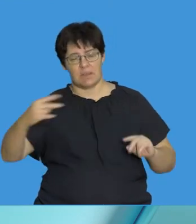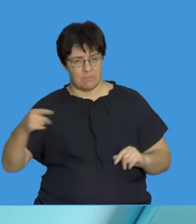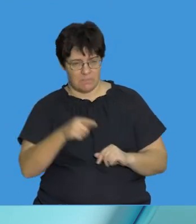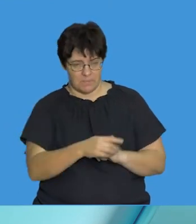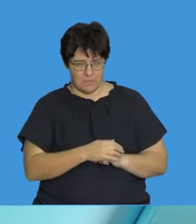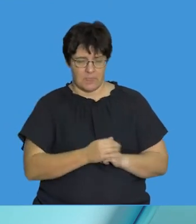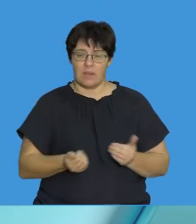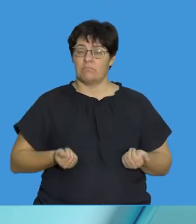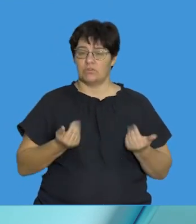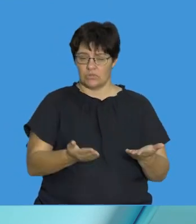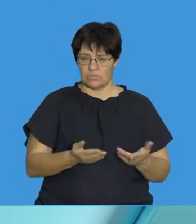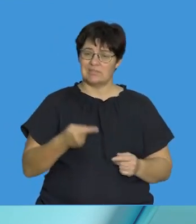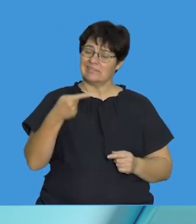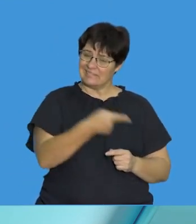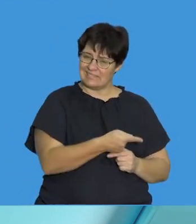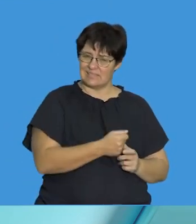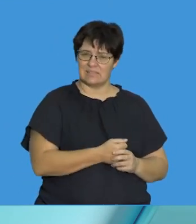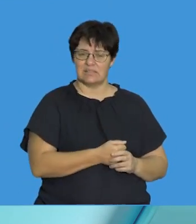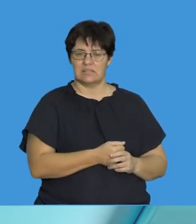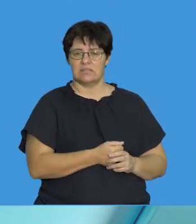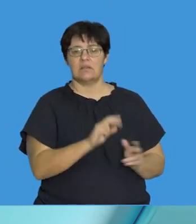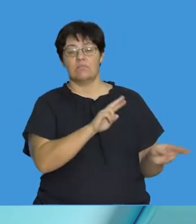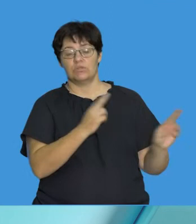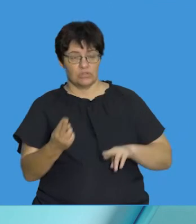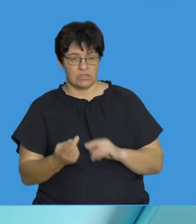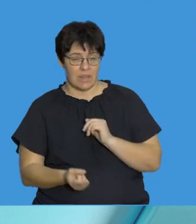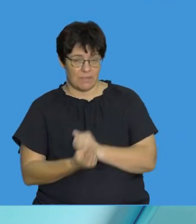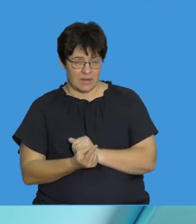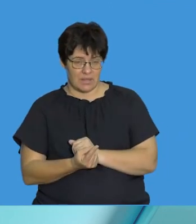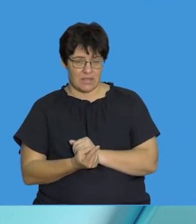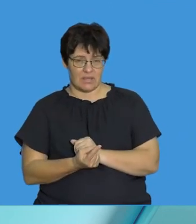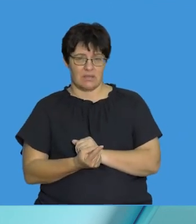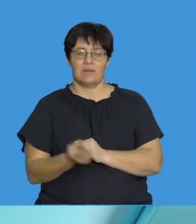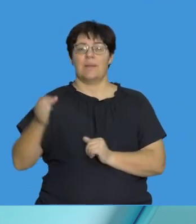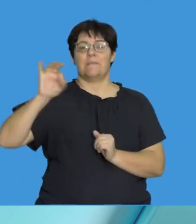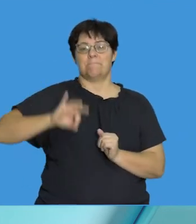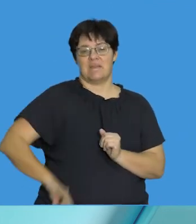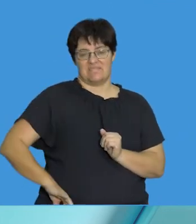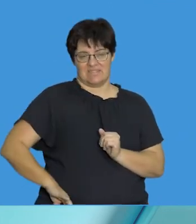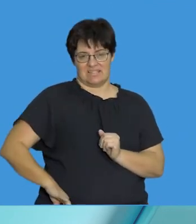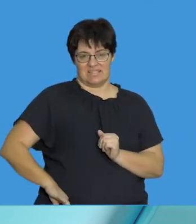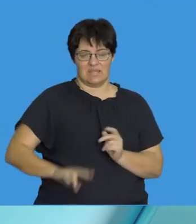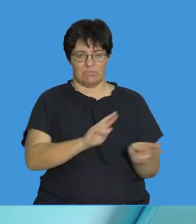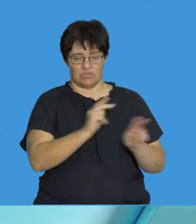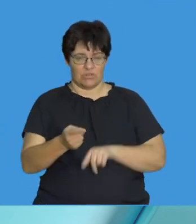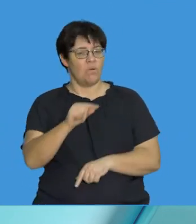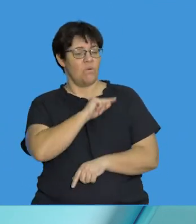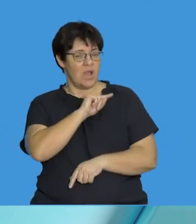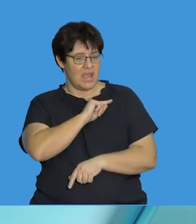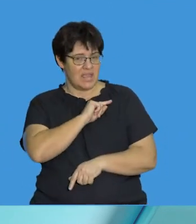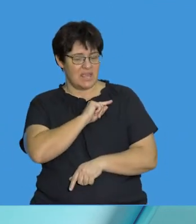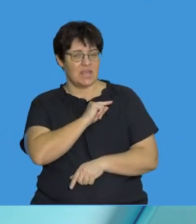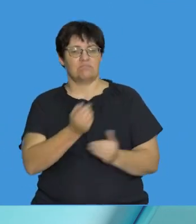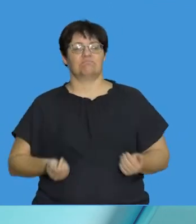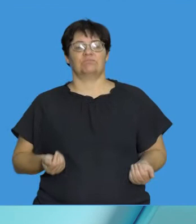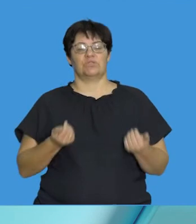the type of mutation that was produced. And in this case, the mutation that was produced was a beneficial mutation. And the